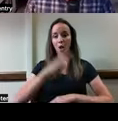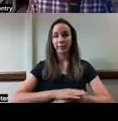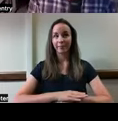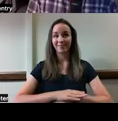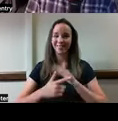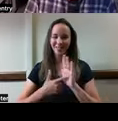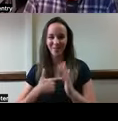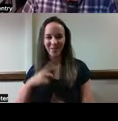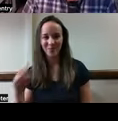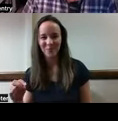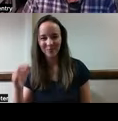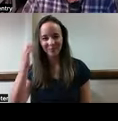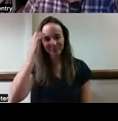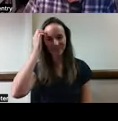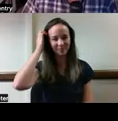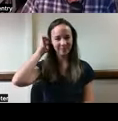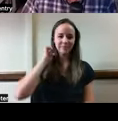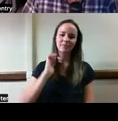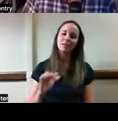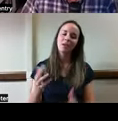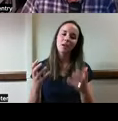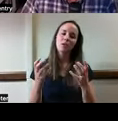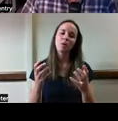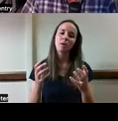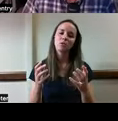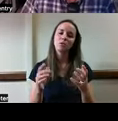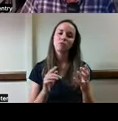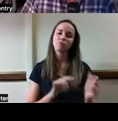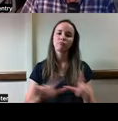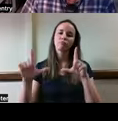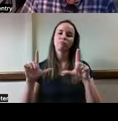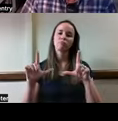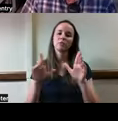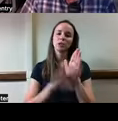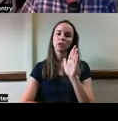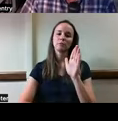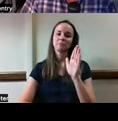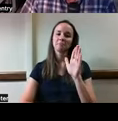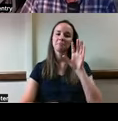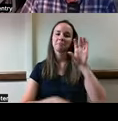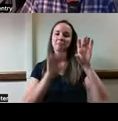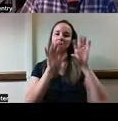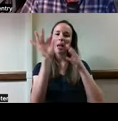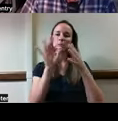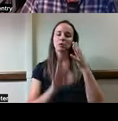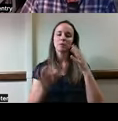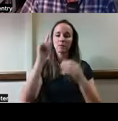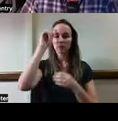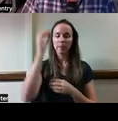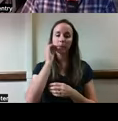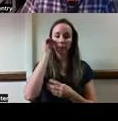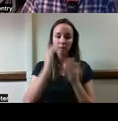sometimes. But I just wanted to throw up an inexpensive suite of smart home technologies